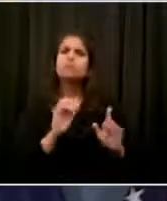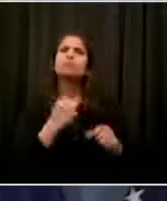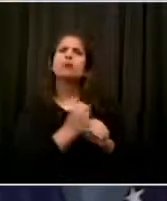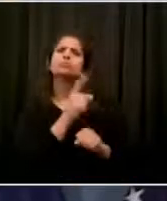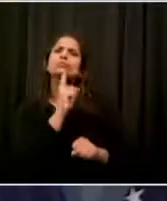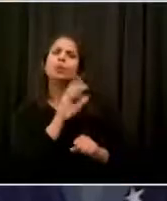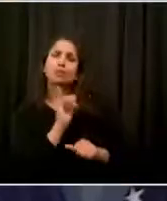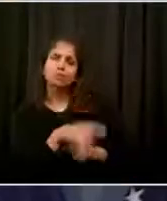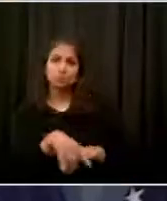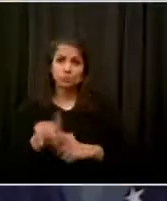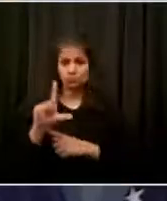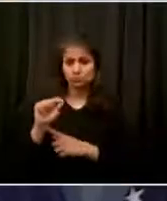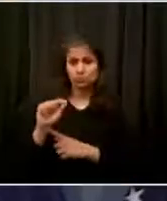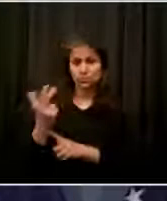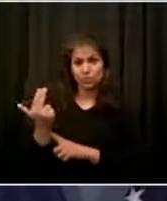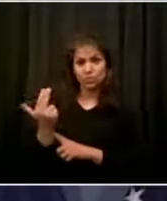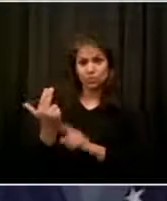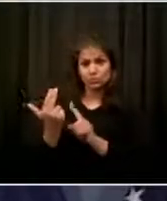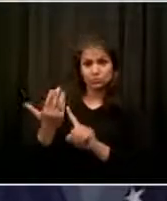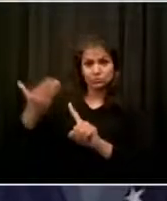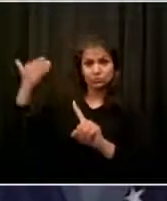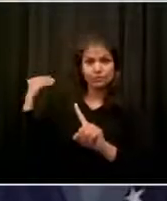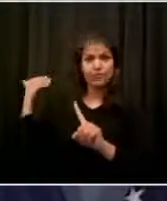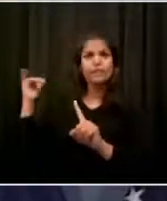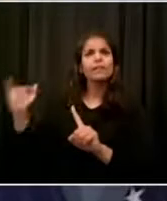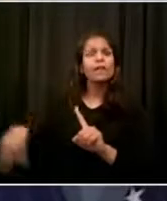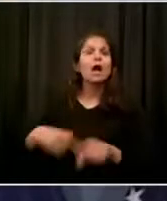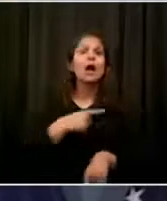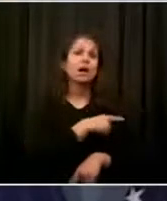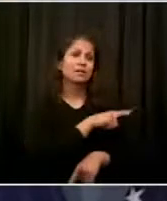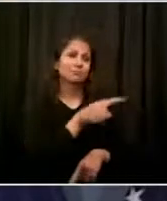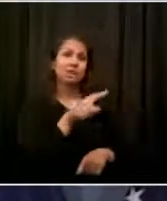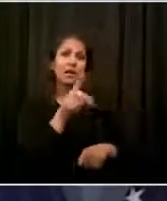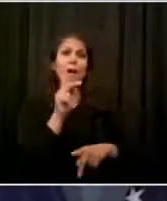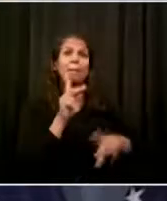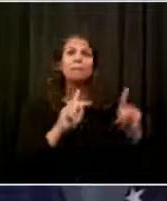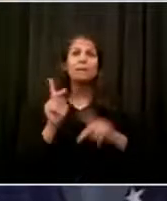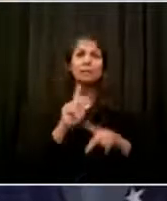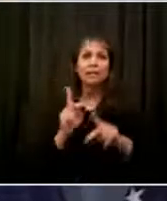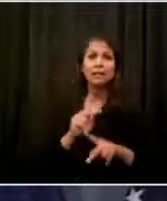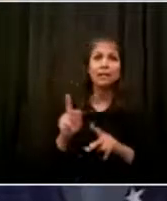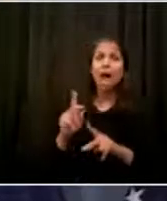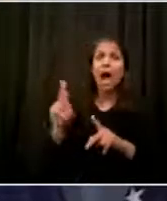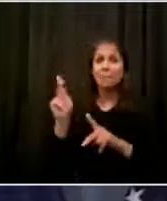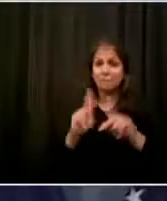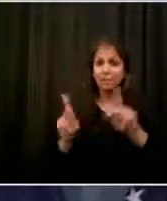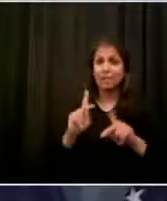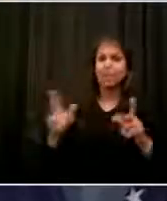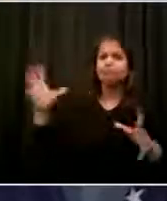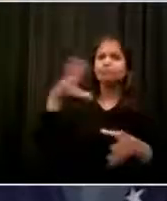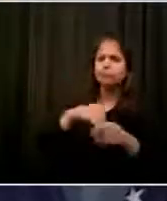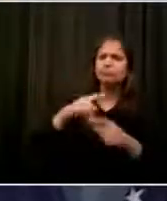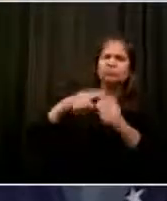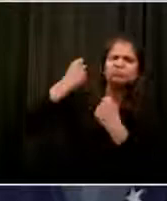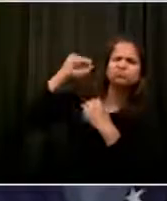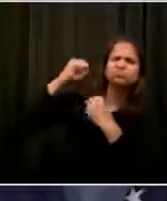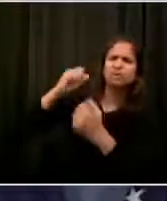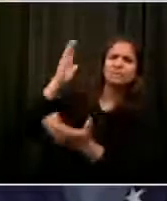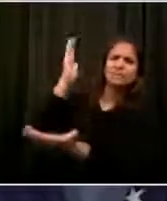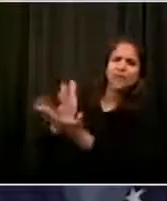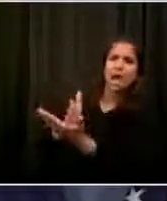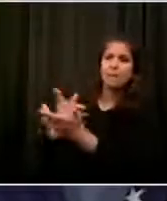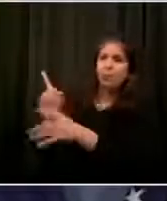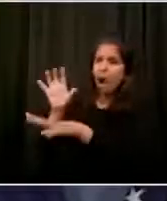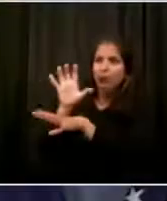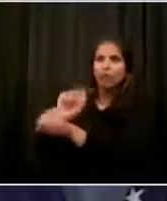door in our correction system. 4,000 today. Many, many reforms and changes that came from the voices